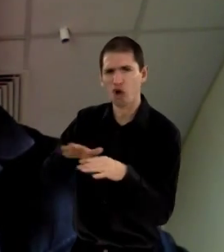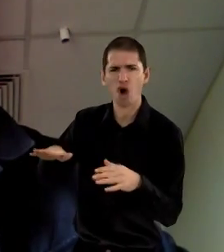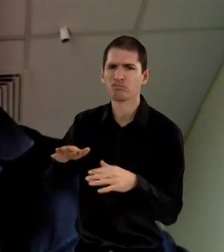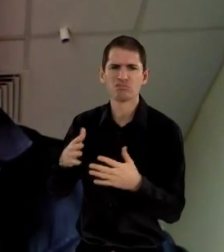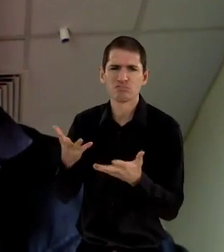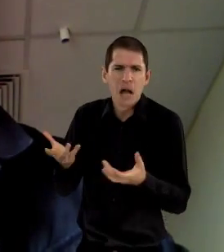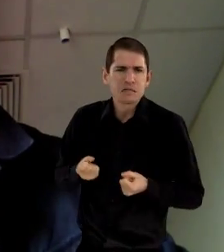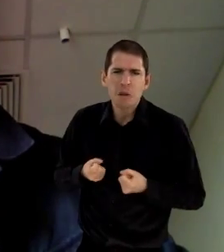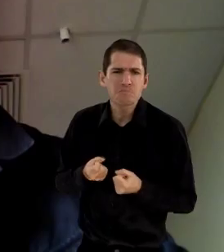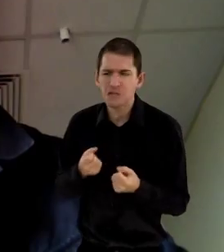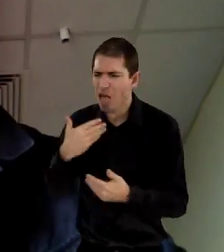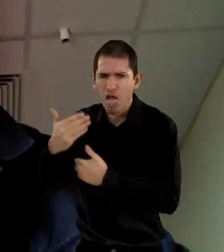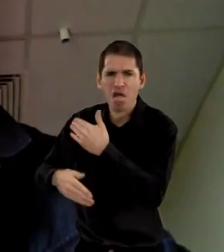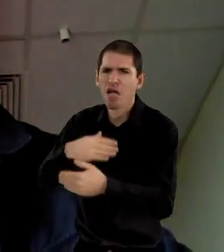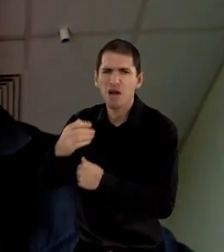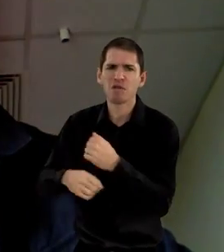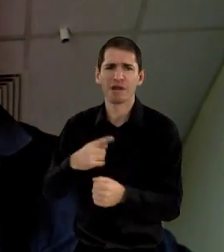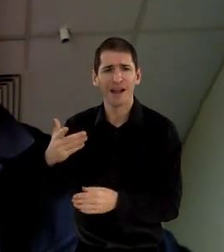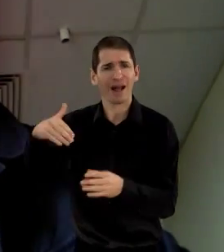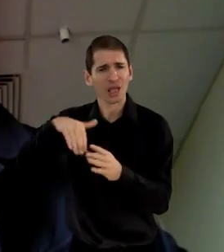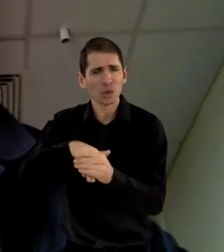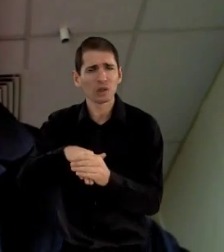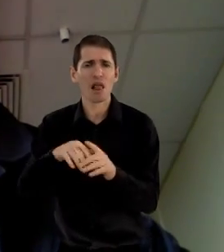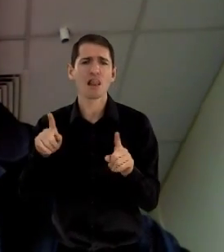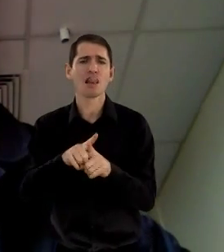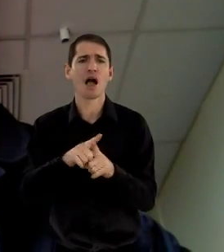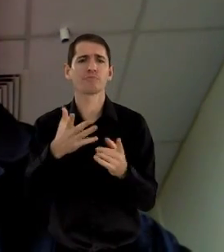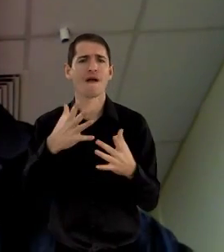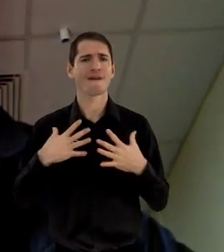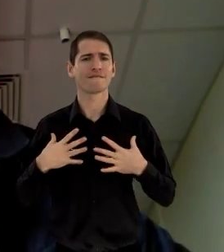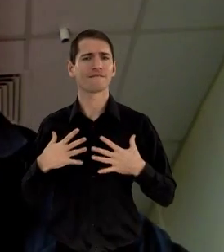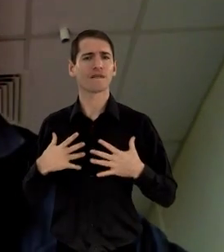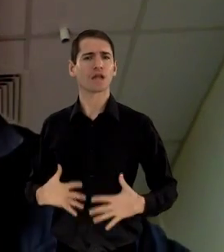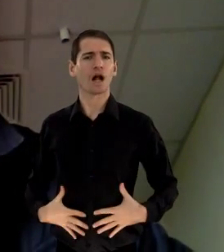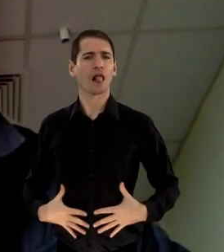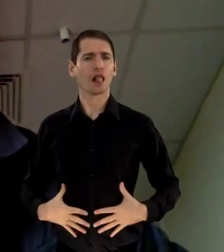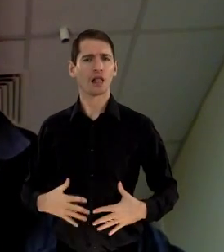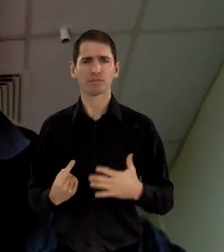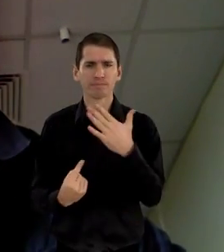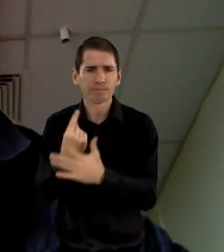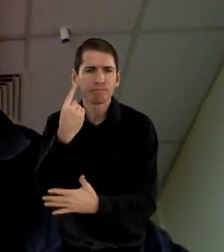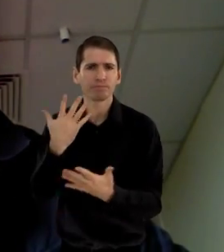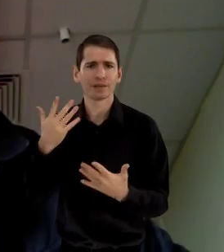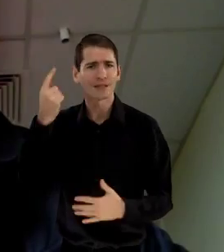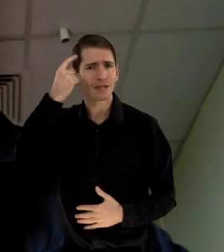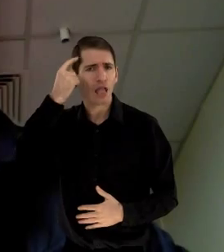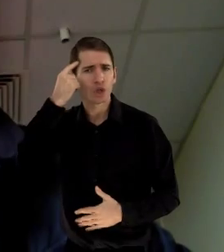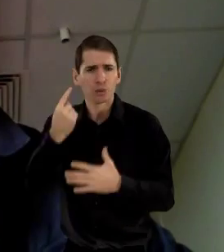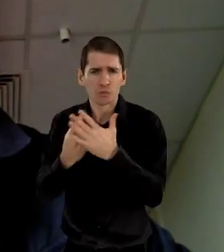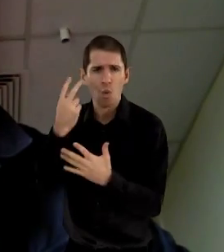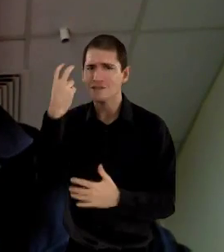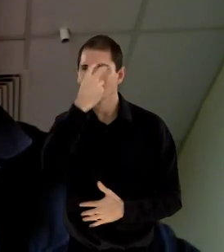abnormal, unacceptable and so on and so forth. It includes physical conditions,